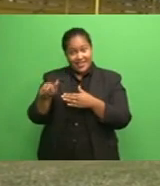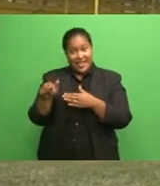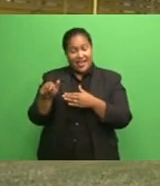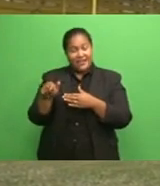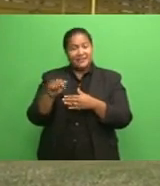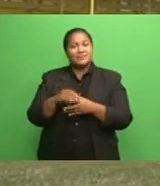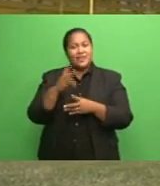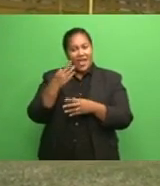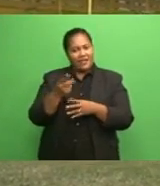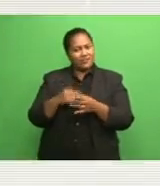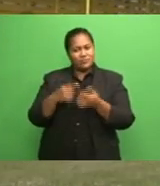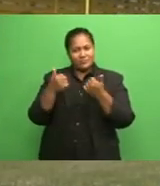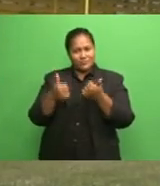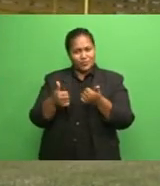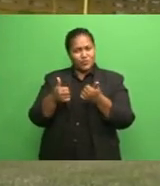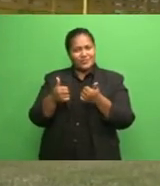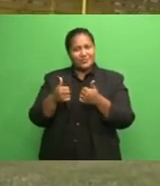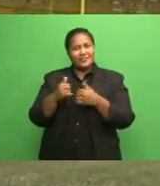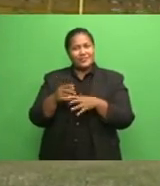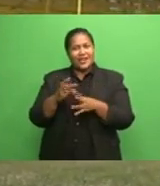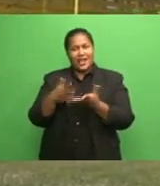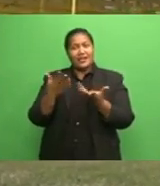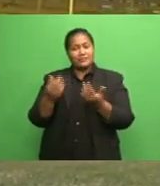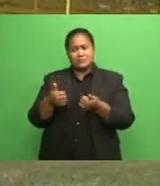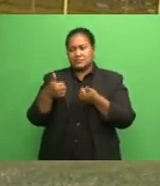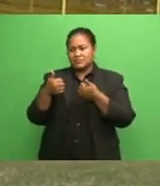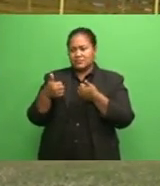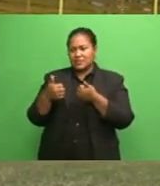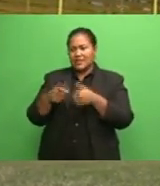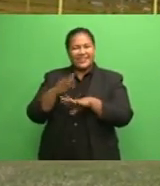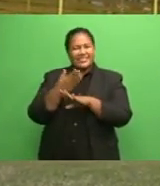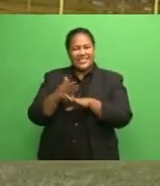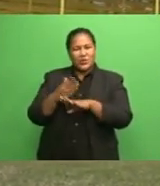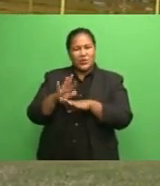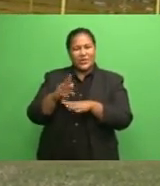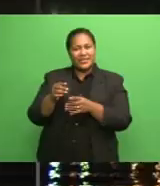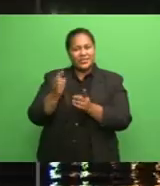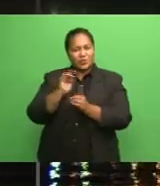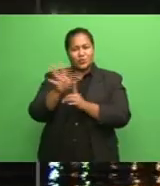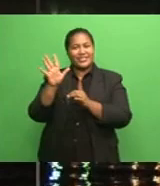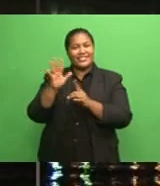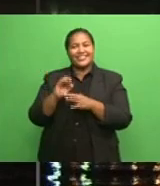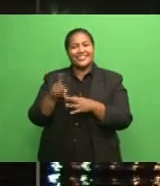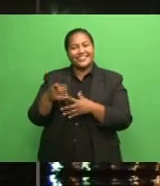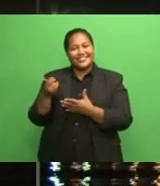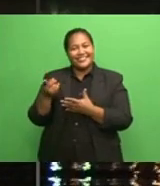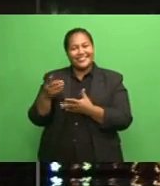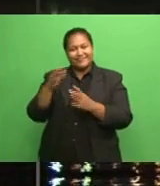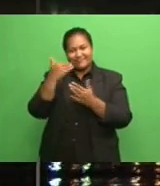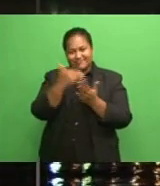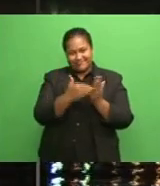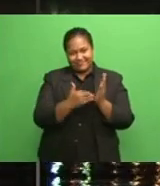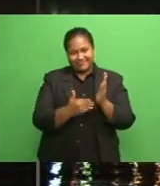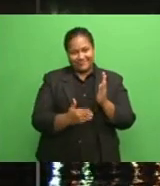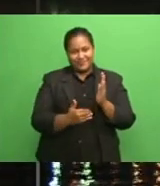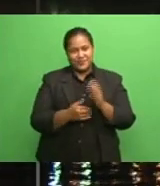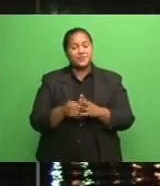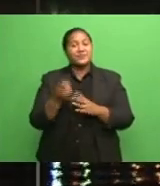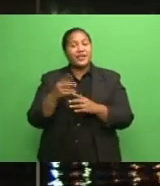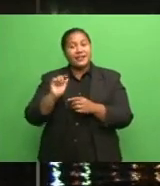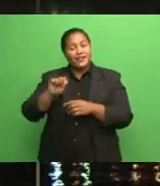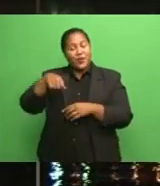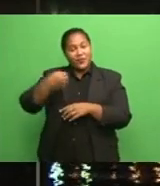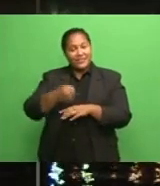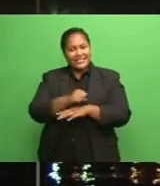very stringent criteria. And turning overseas, full